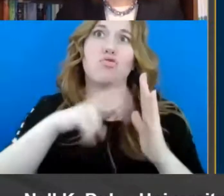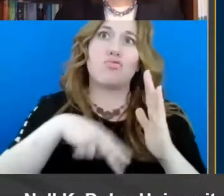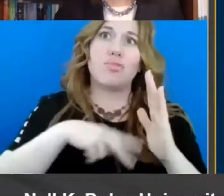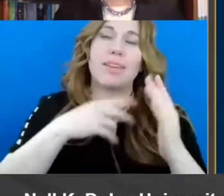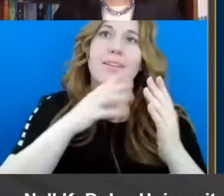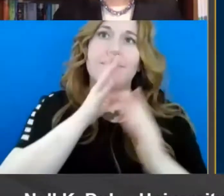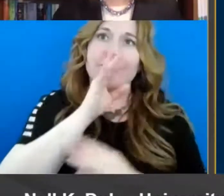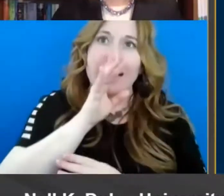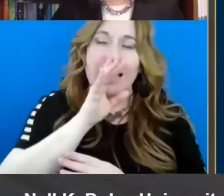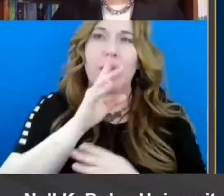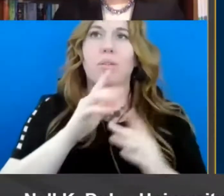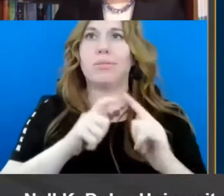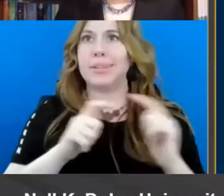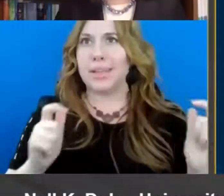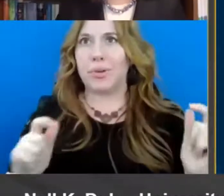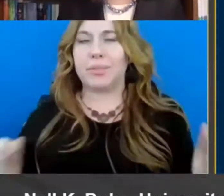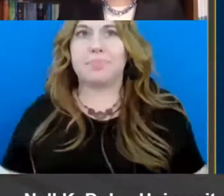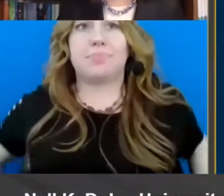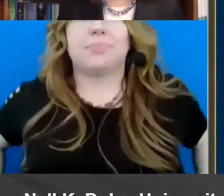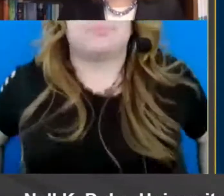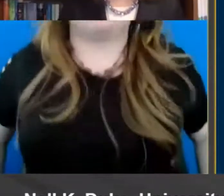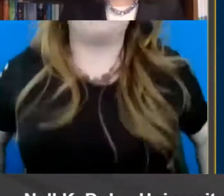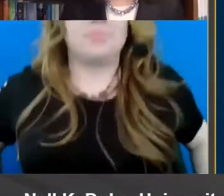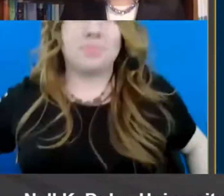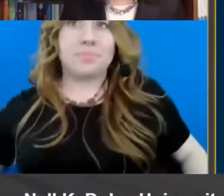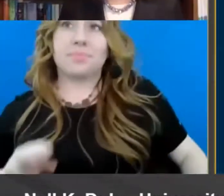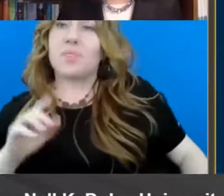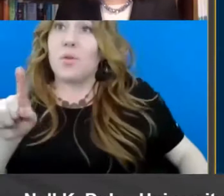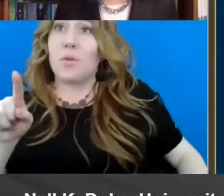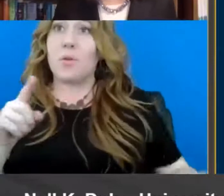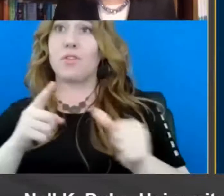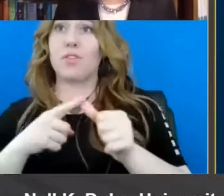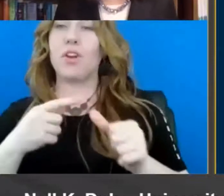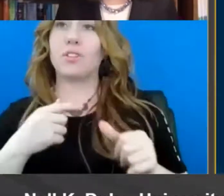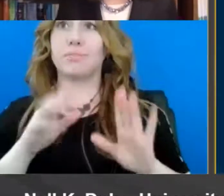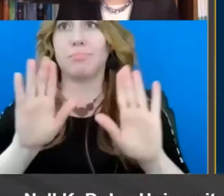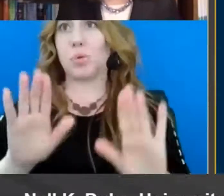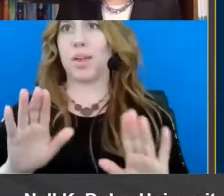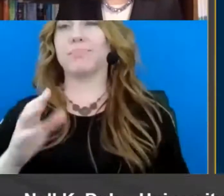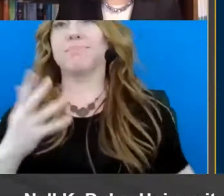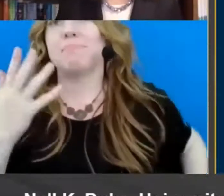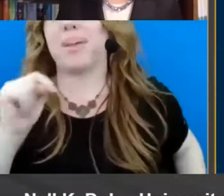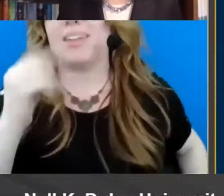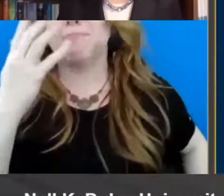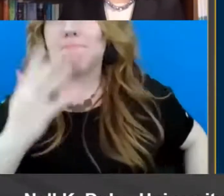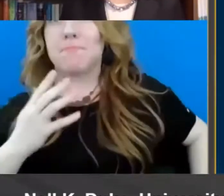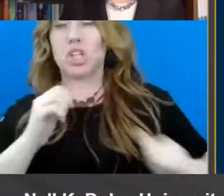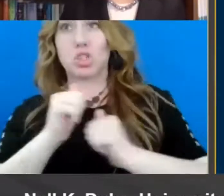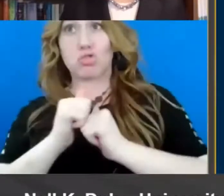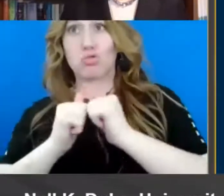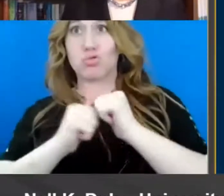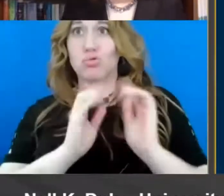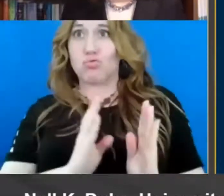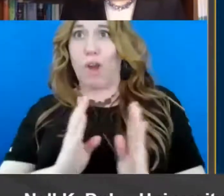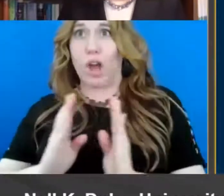okay great um so the first thing i should say is that unfortunately structured literacy is